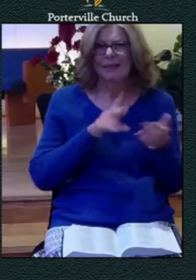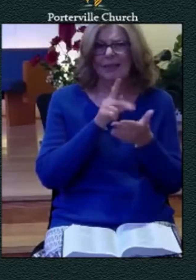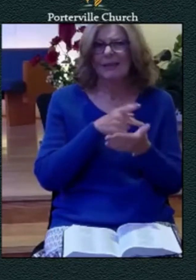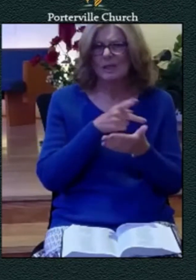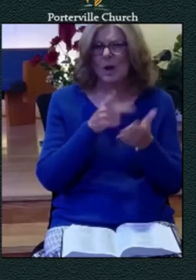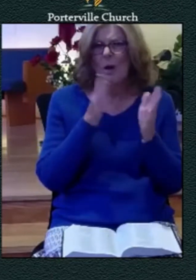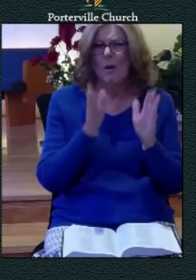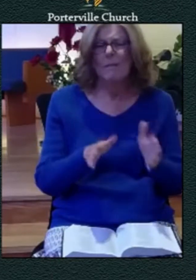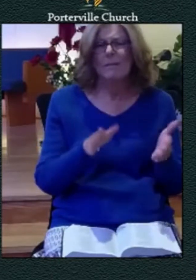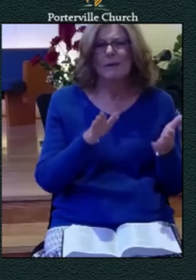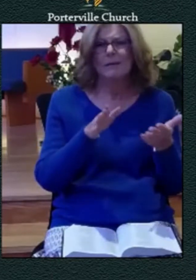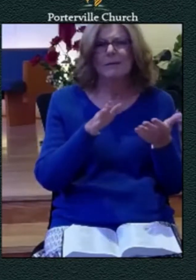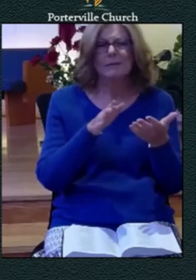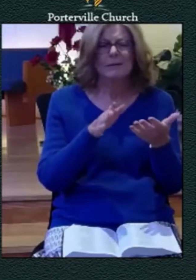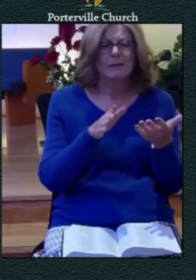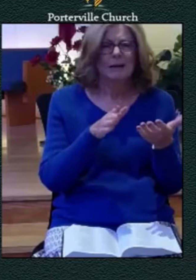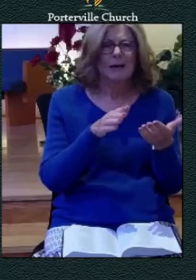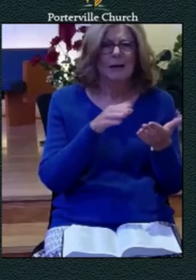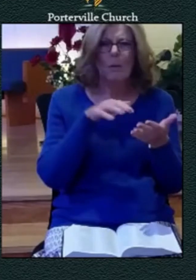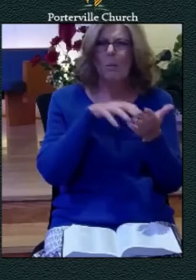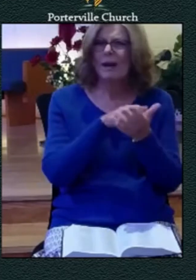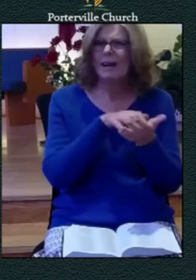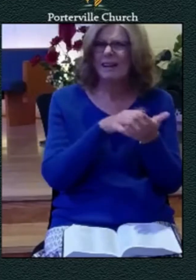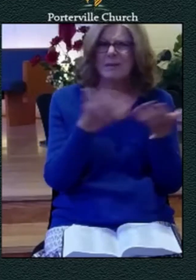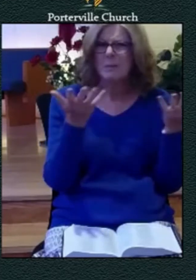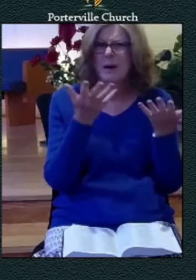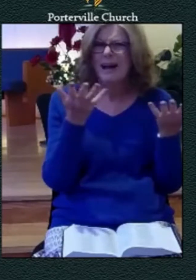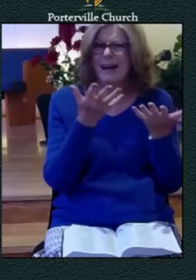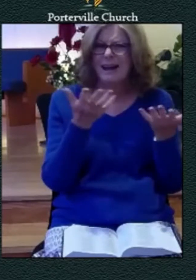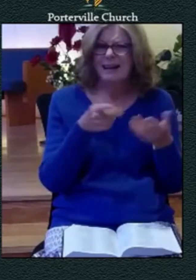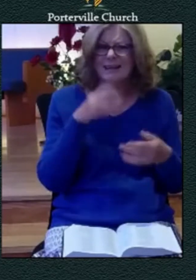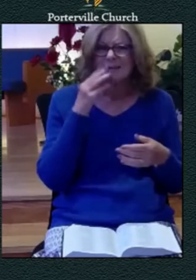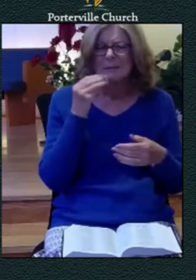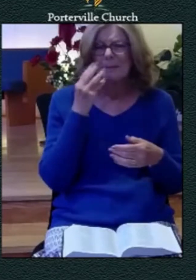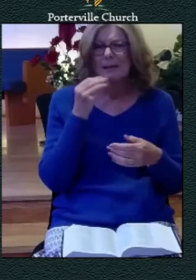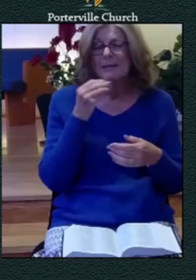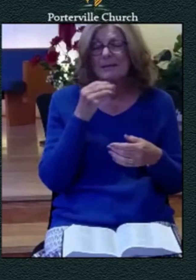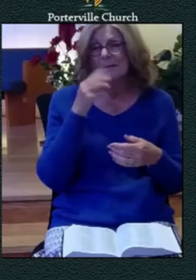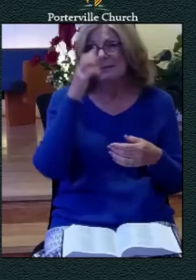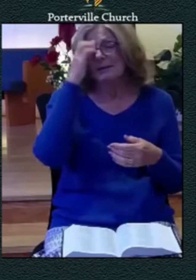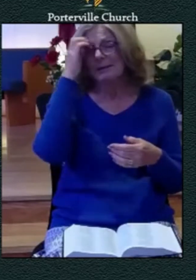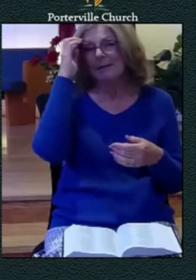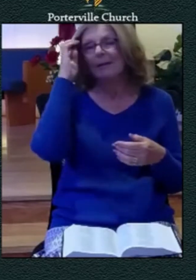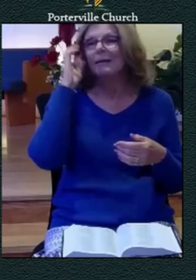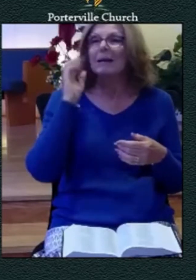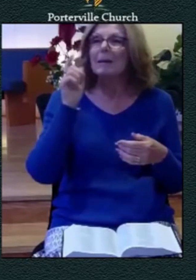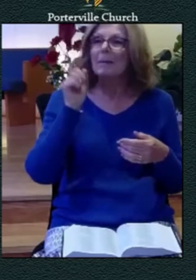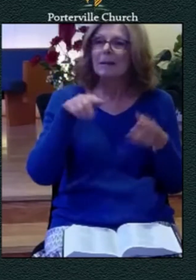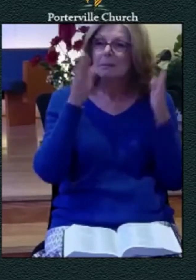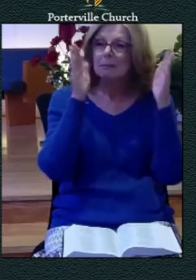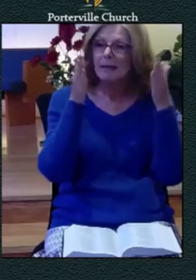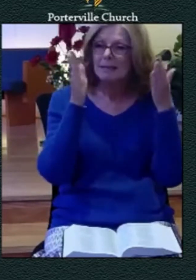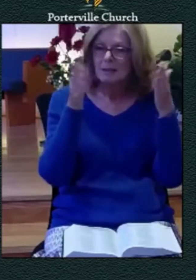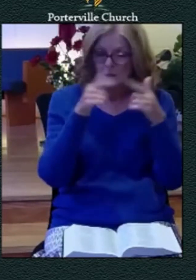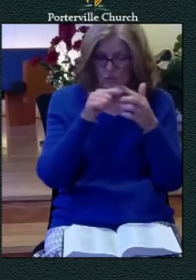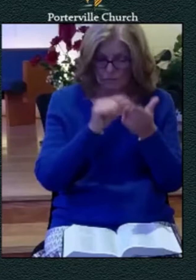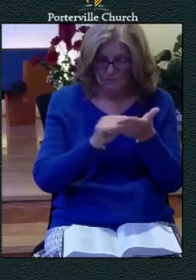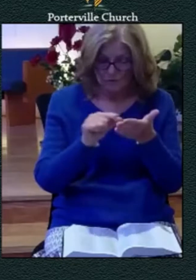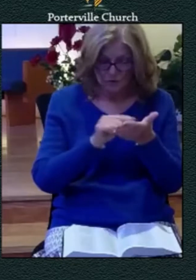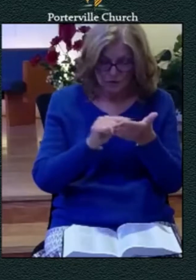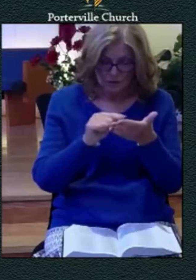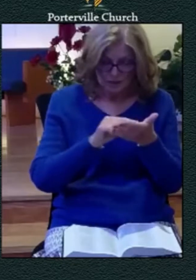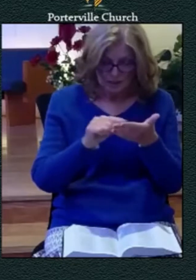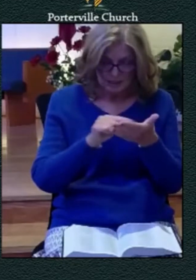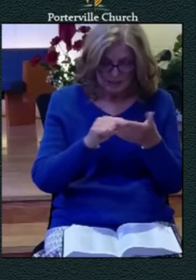that he's telling us about here now to answer that question we must pay attention to the verses that that go before